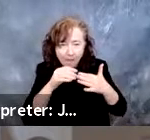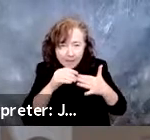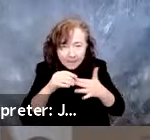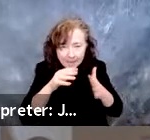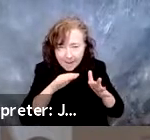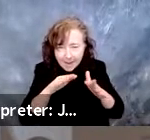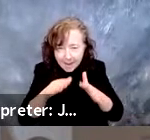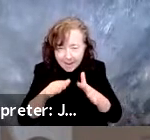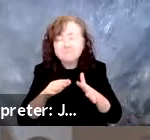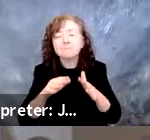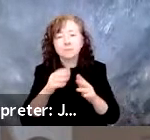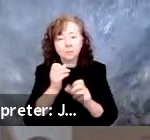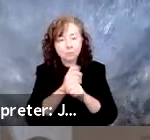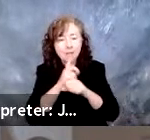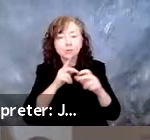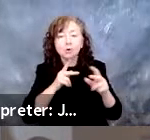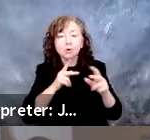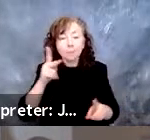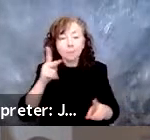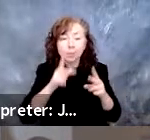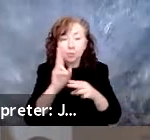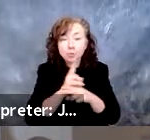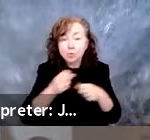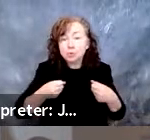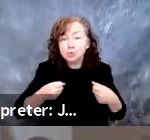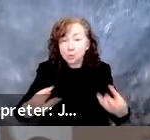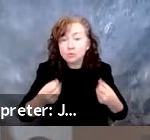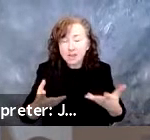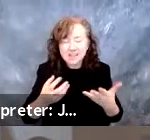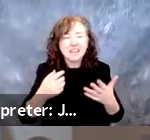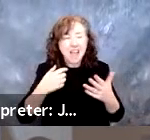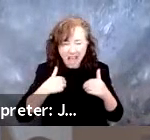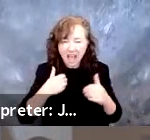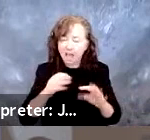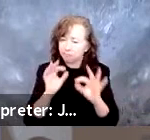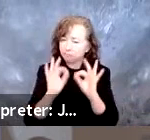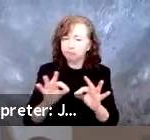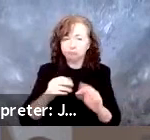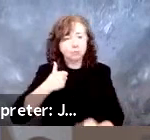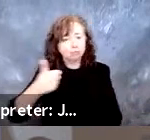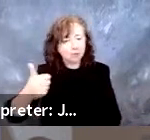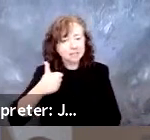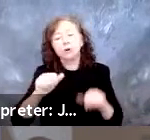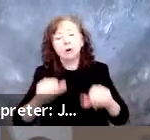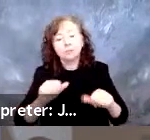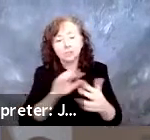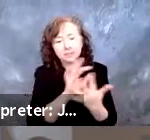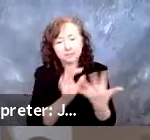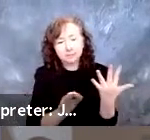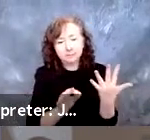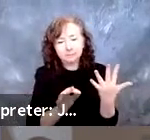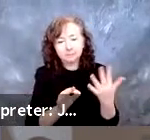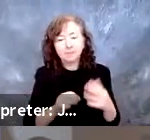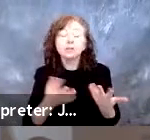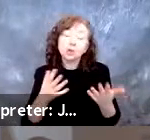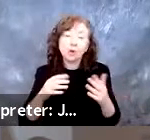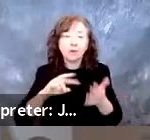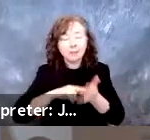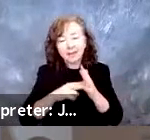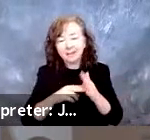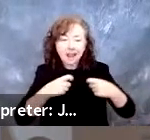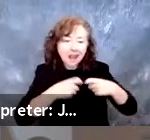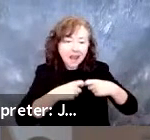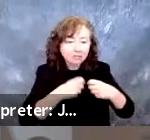wheelchair users continue to to have transportation solutions. A big focus on my job, obviously, is electric vehicles, autonomous